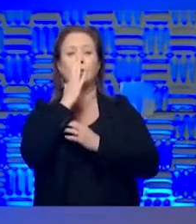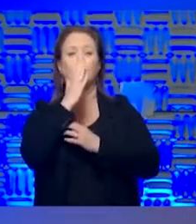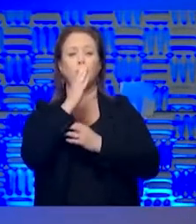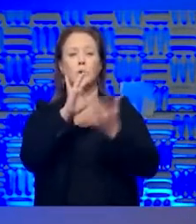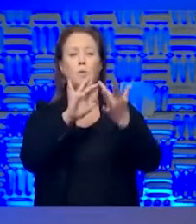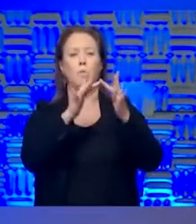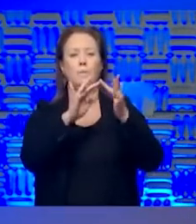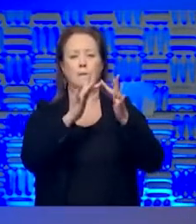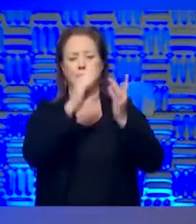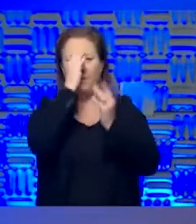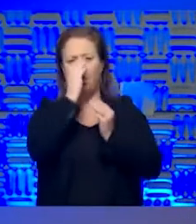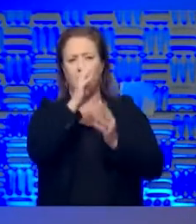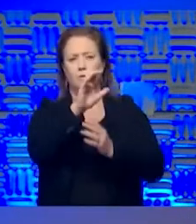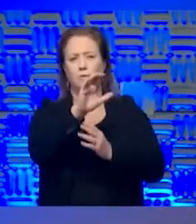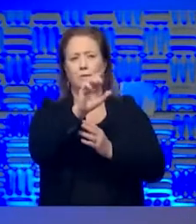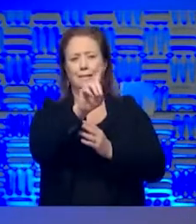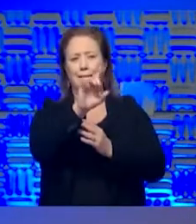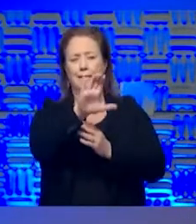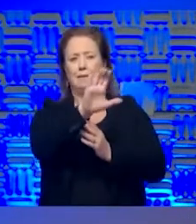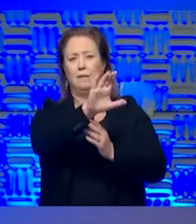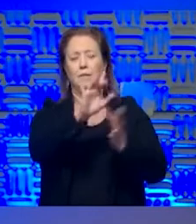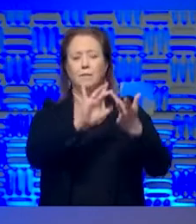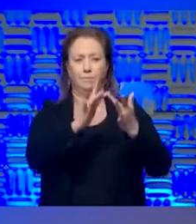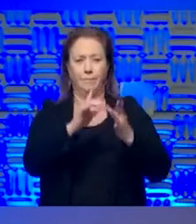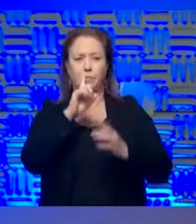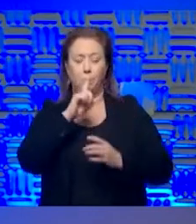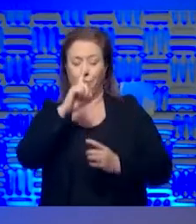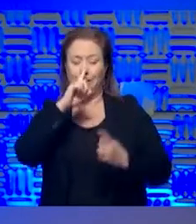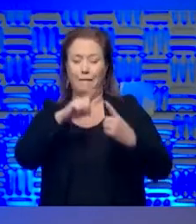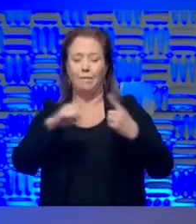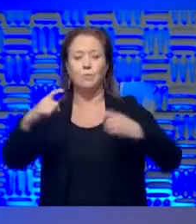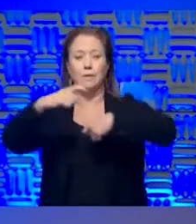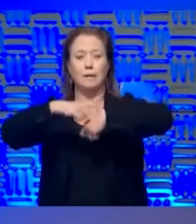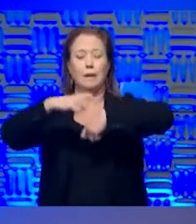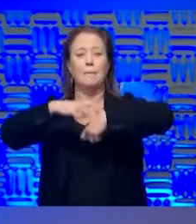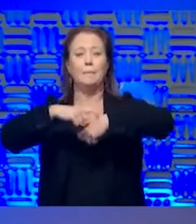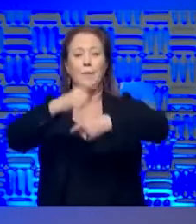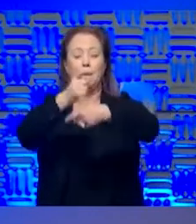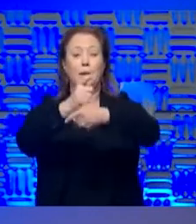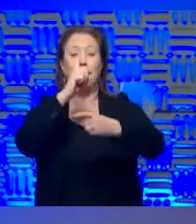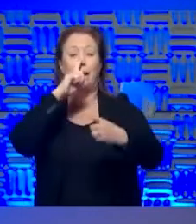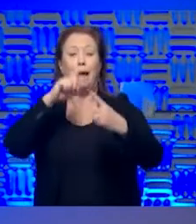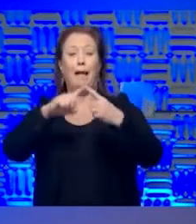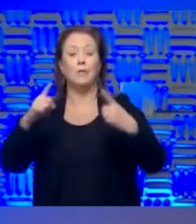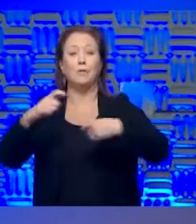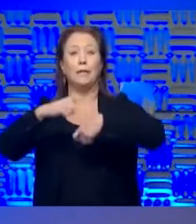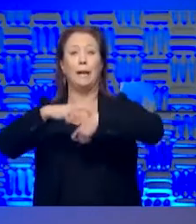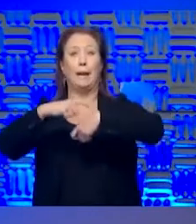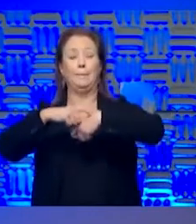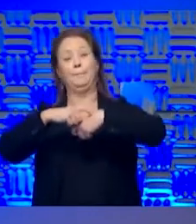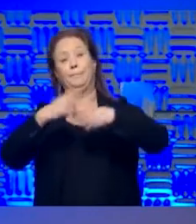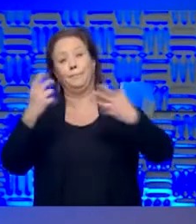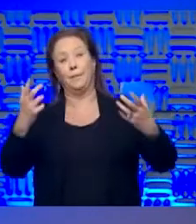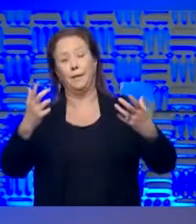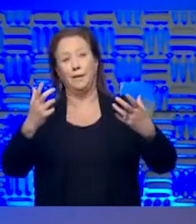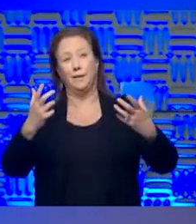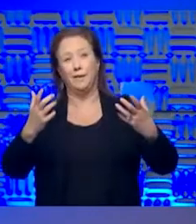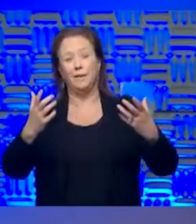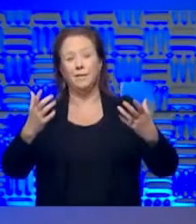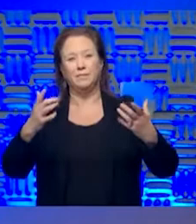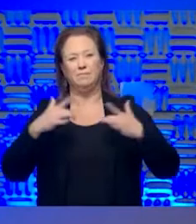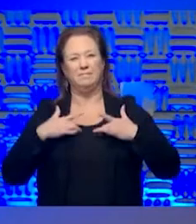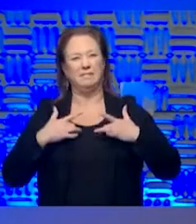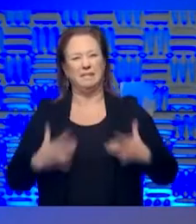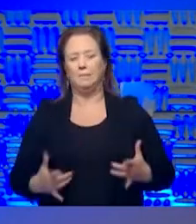infographic about this. You know, it is true. It's unfortunately it's allergy season, uh, allergy season allergies probably are